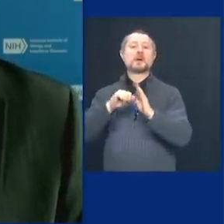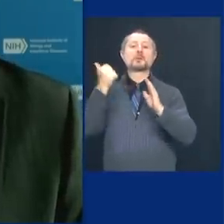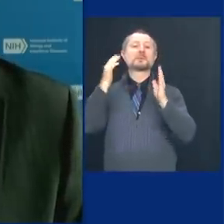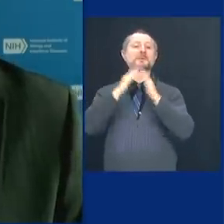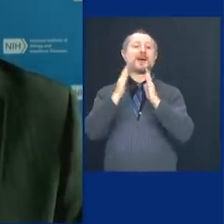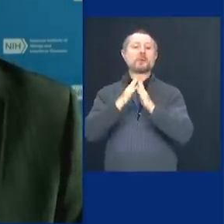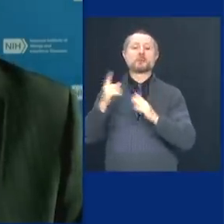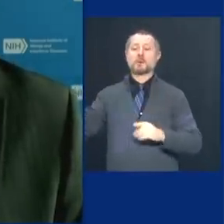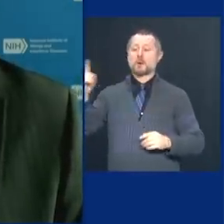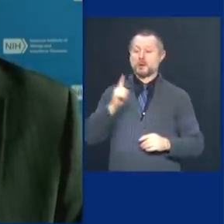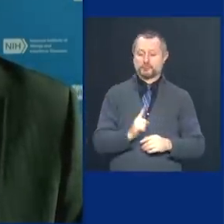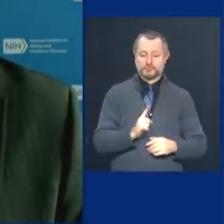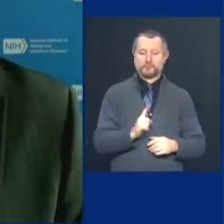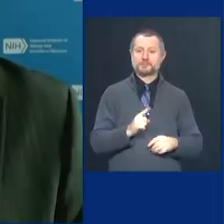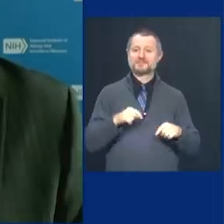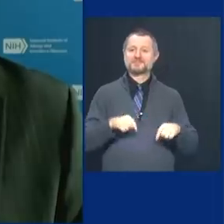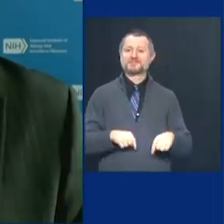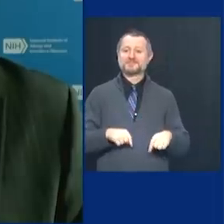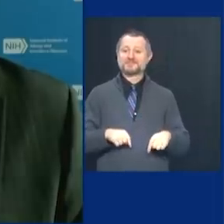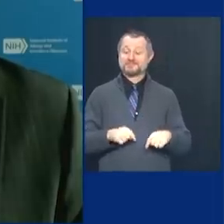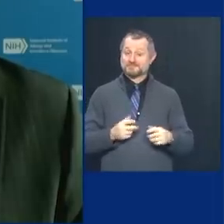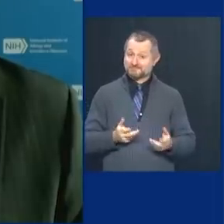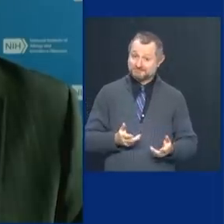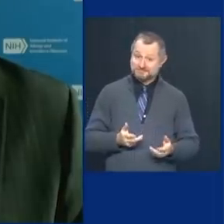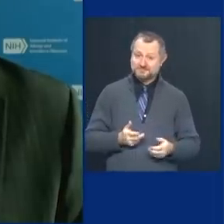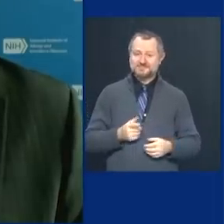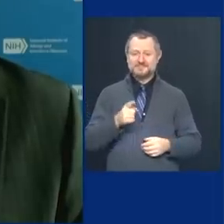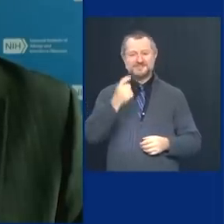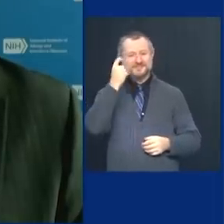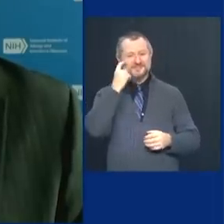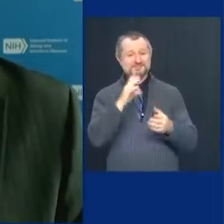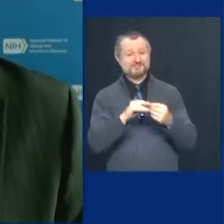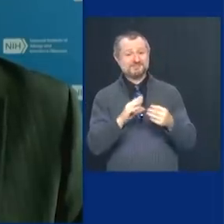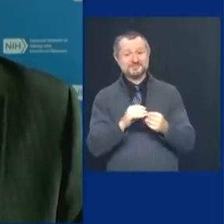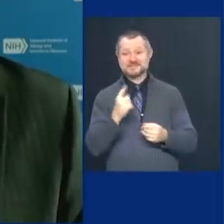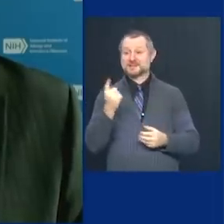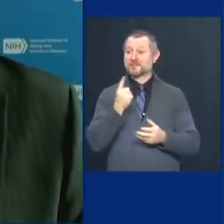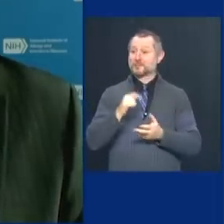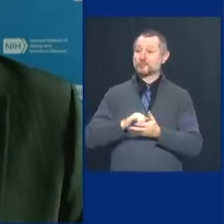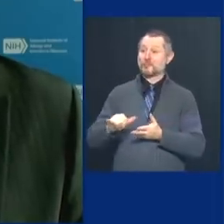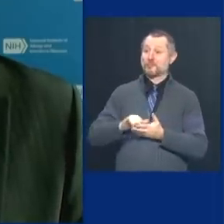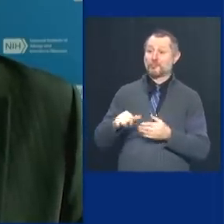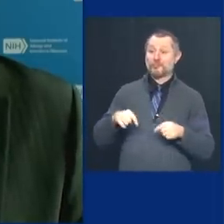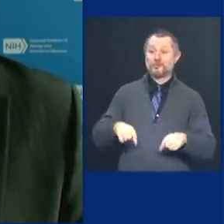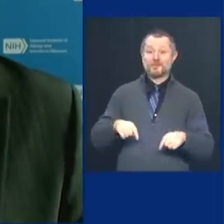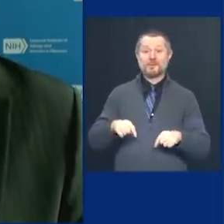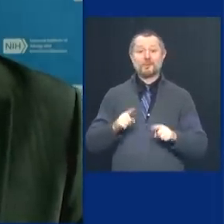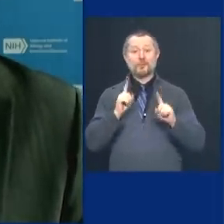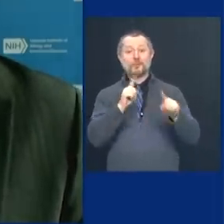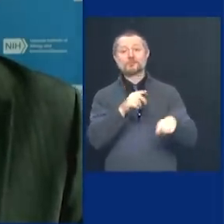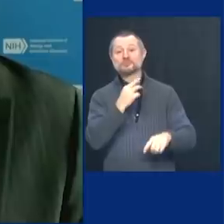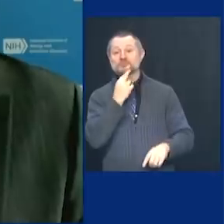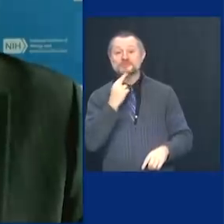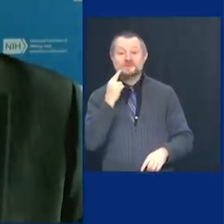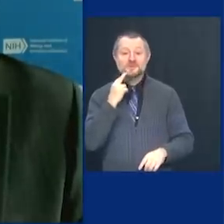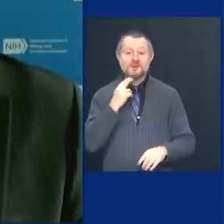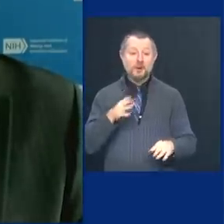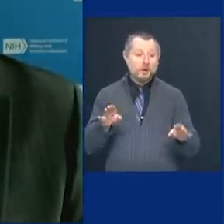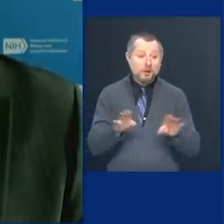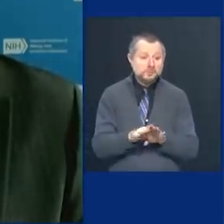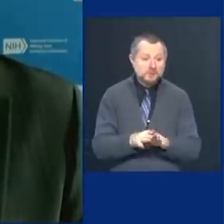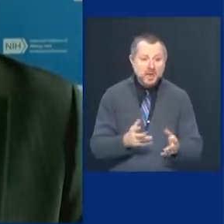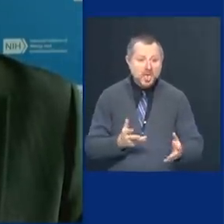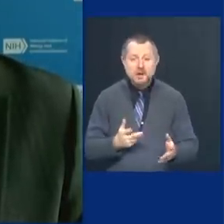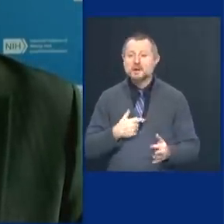your presentation how you don't want somebody who's from New York, who wants to go to a restaurant that's closed in New York, they go to New